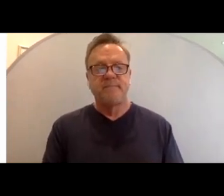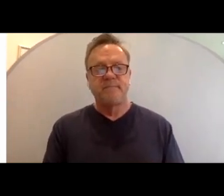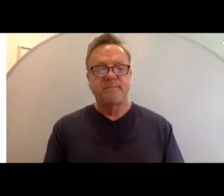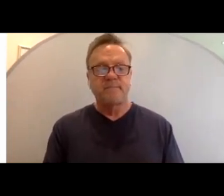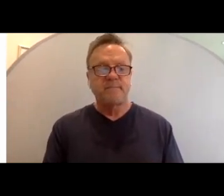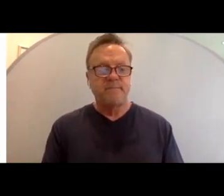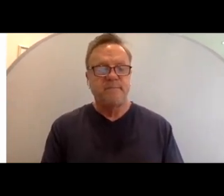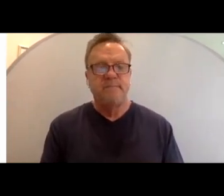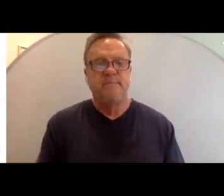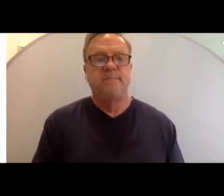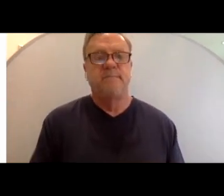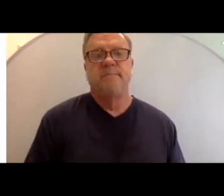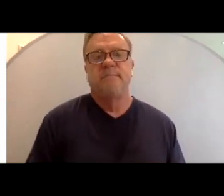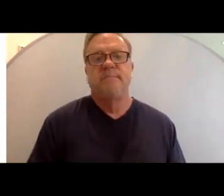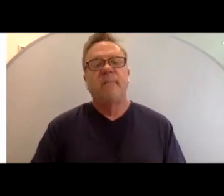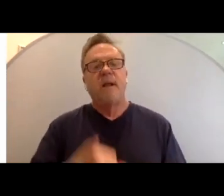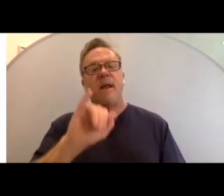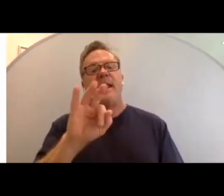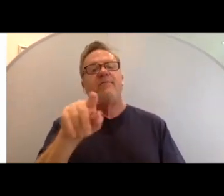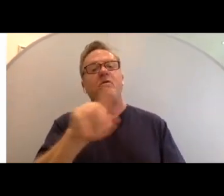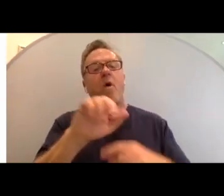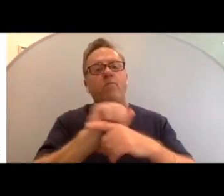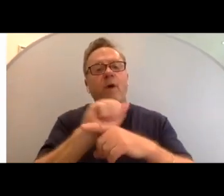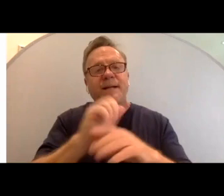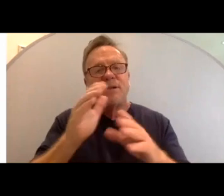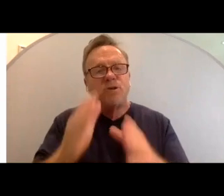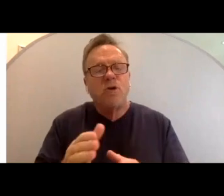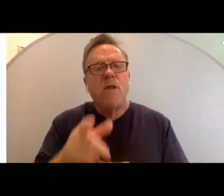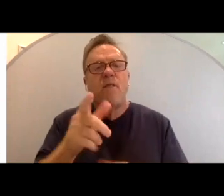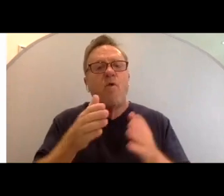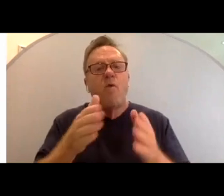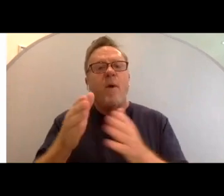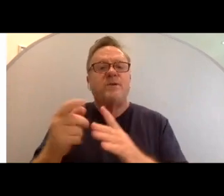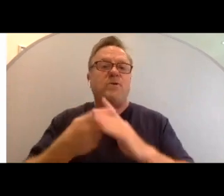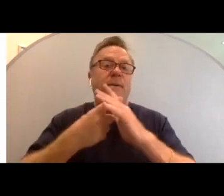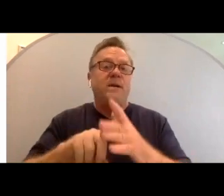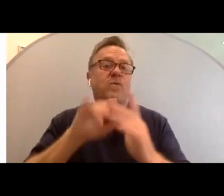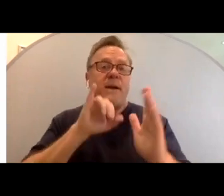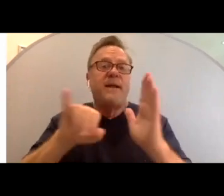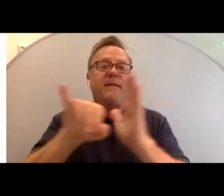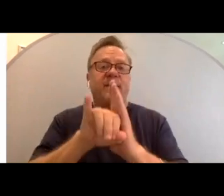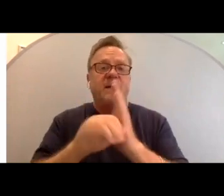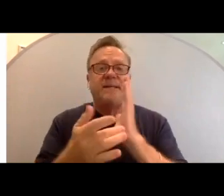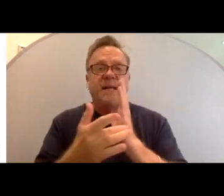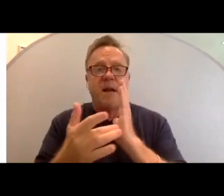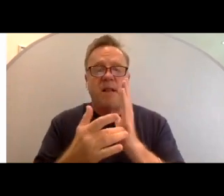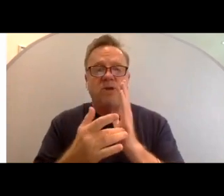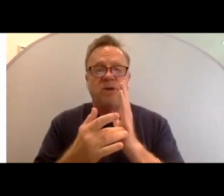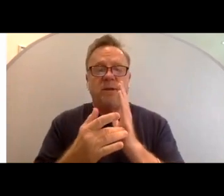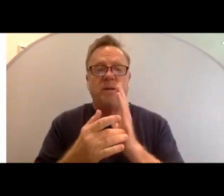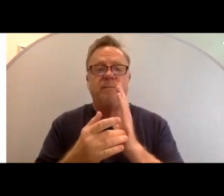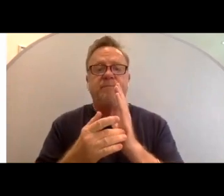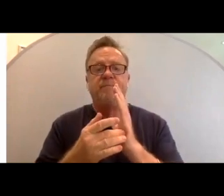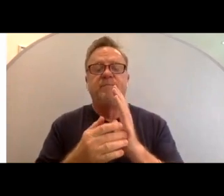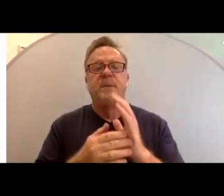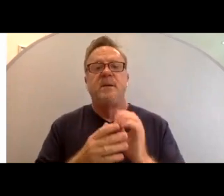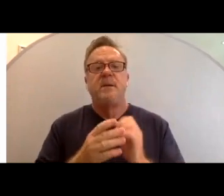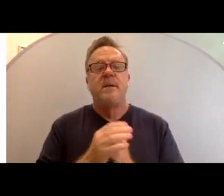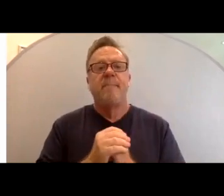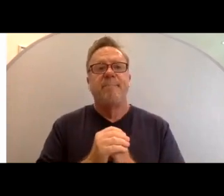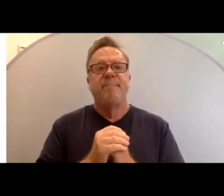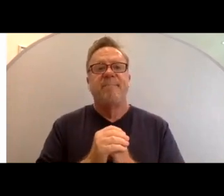And if you're a practitioner, there are ways to begin to identify technologies. As